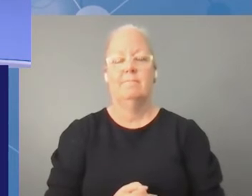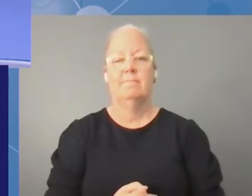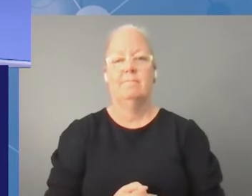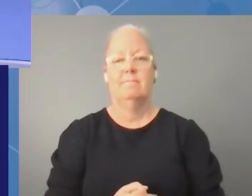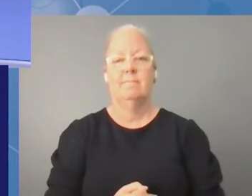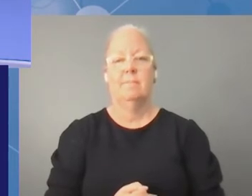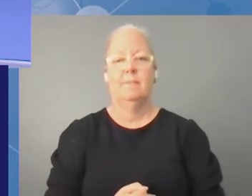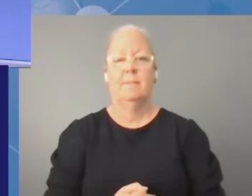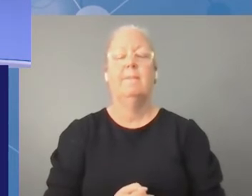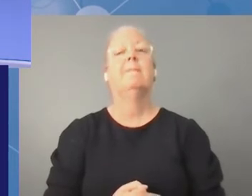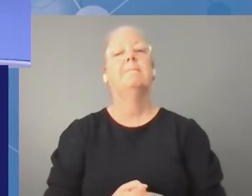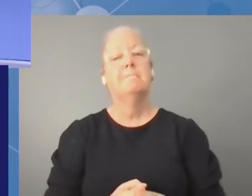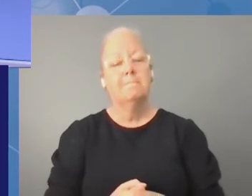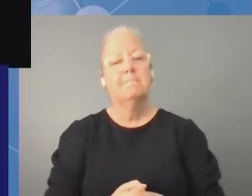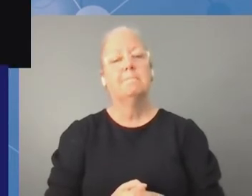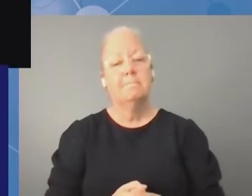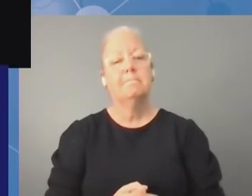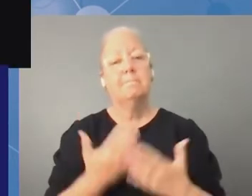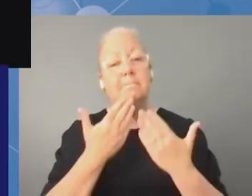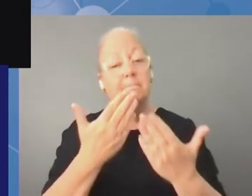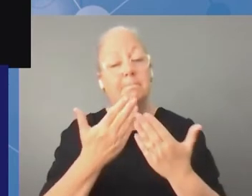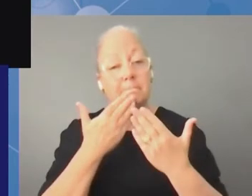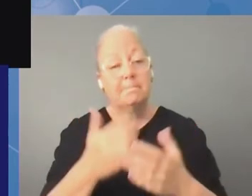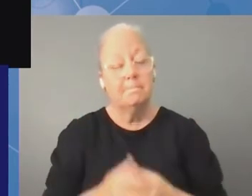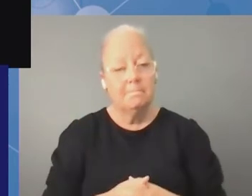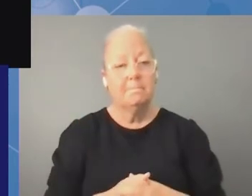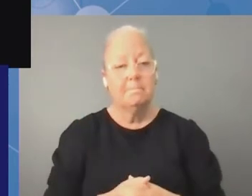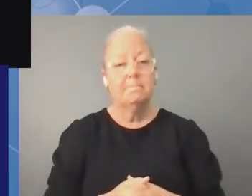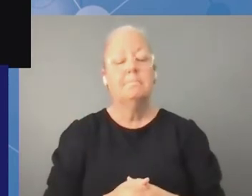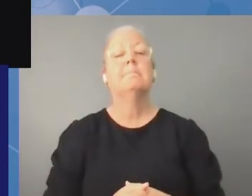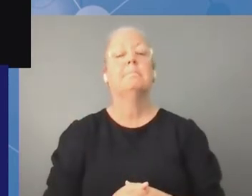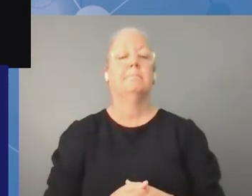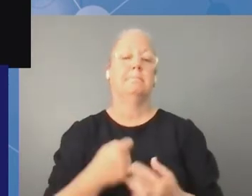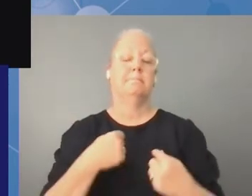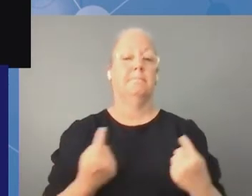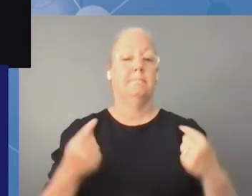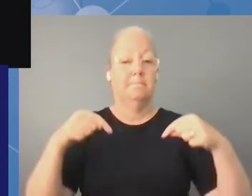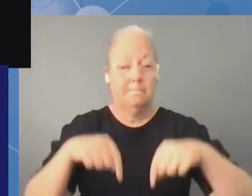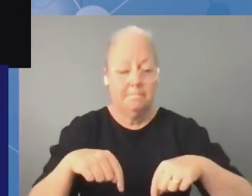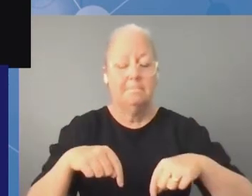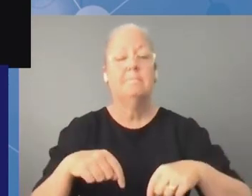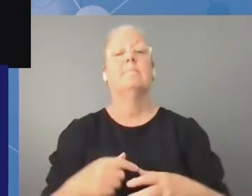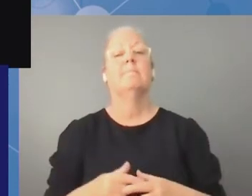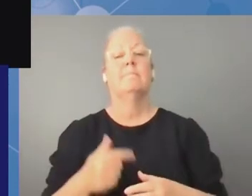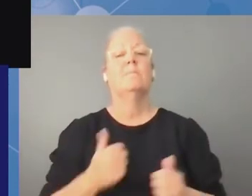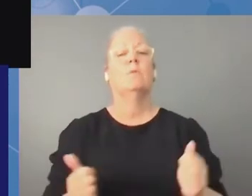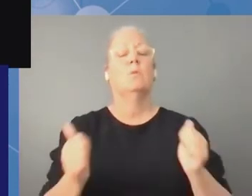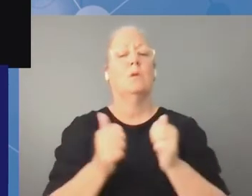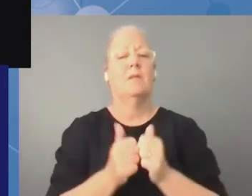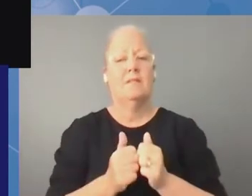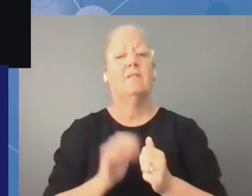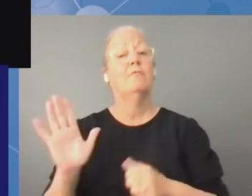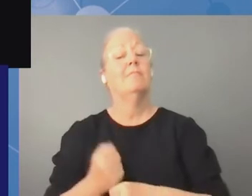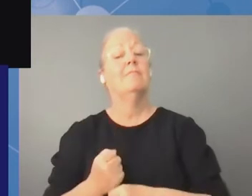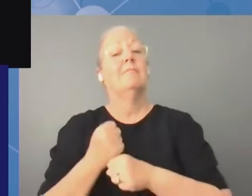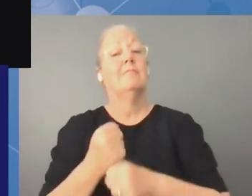thank you a lot for the floor uh my name is katerina bovsunovska and i came here together with the delegation from the youth